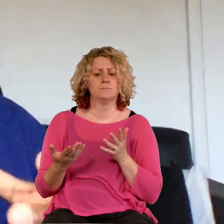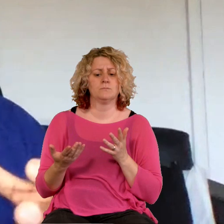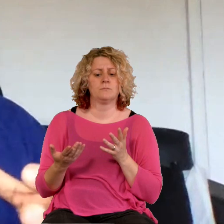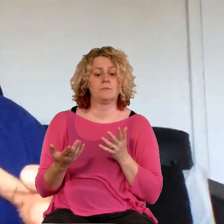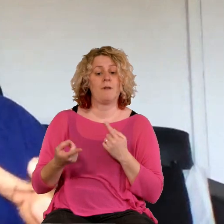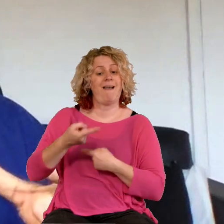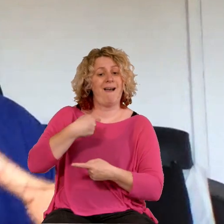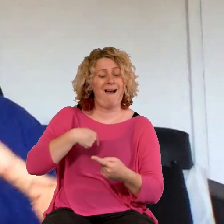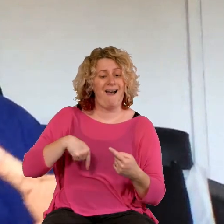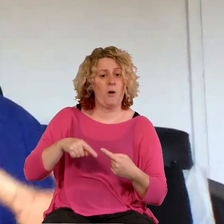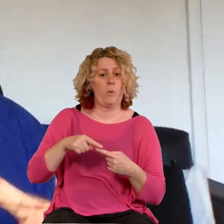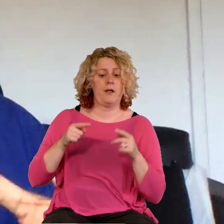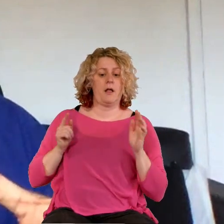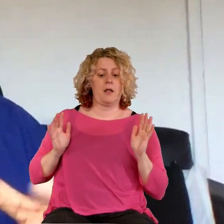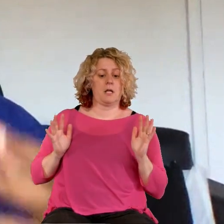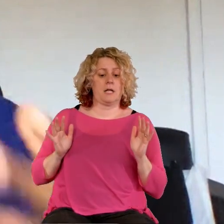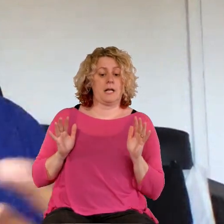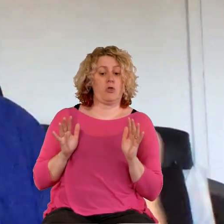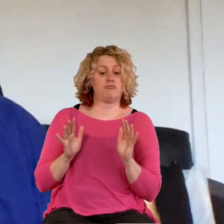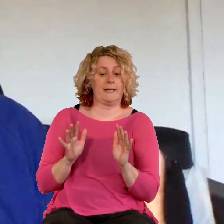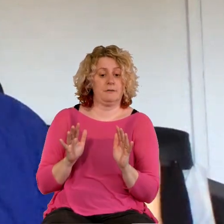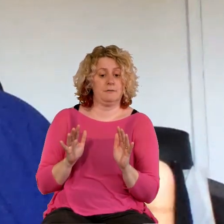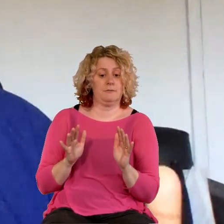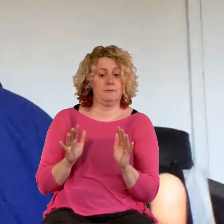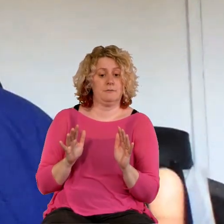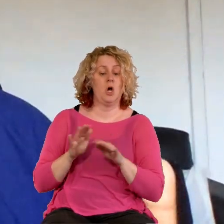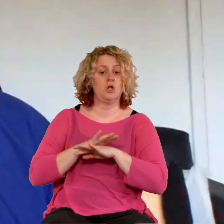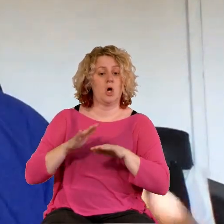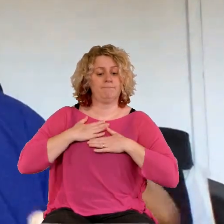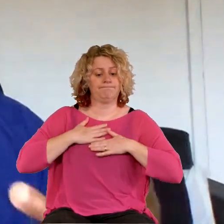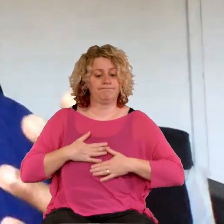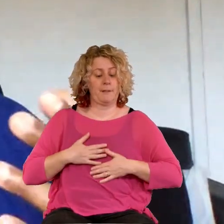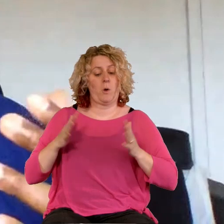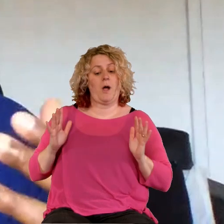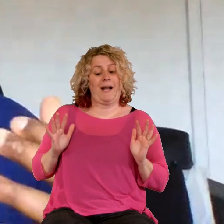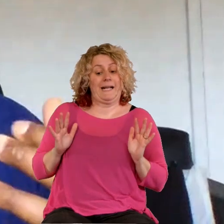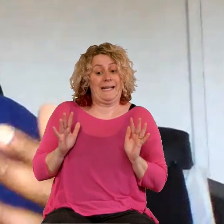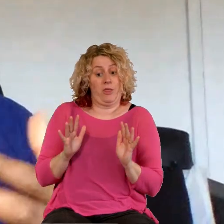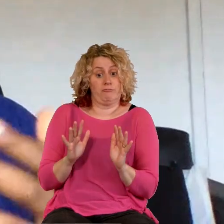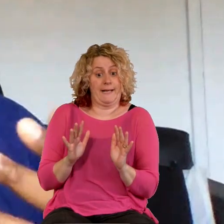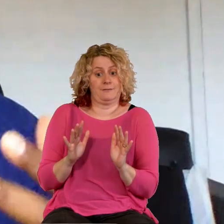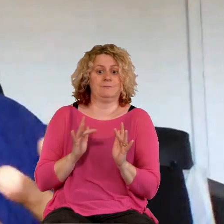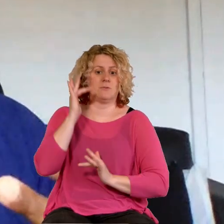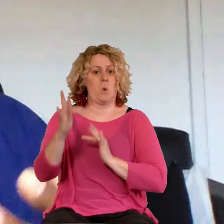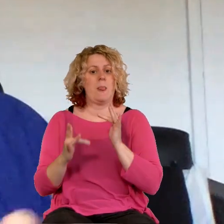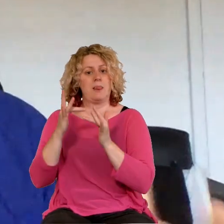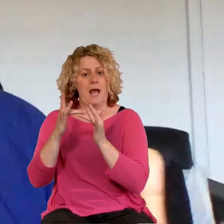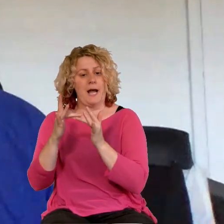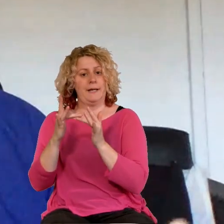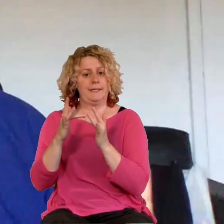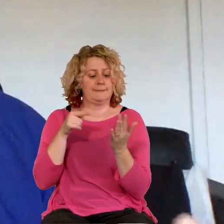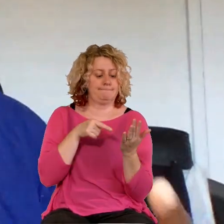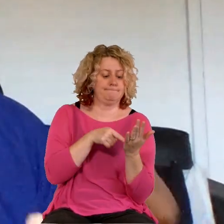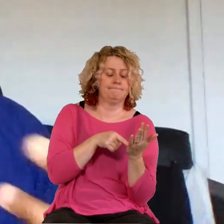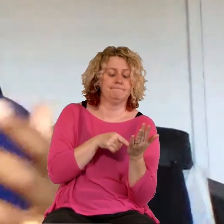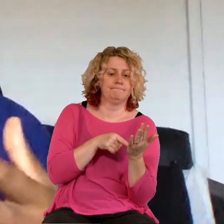together, albeit remotely, is mandated by Scripture. That as we respond to Hebrews